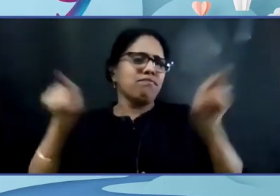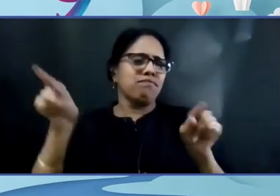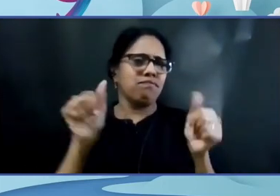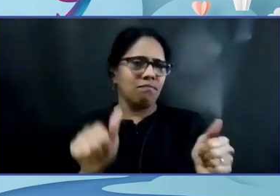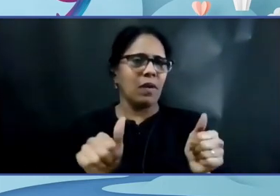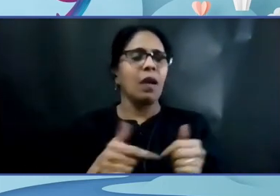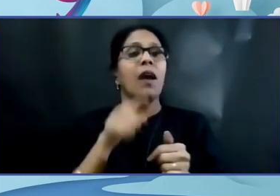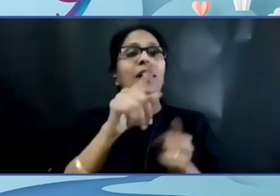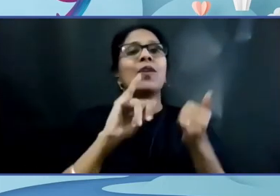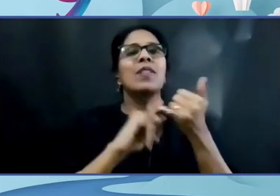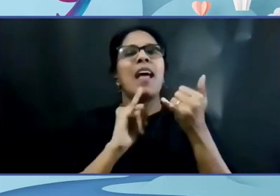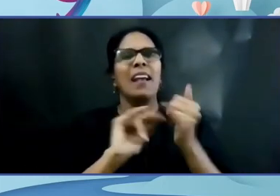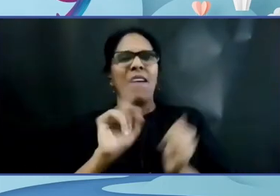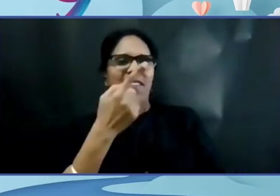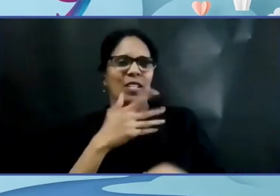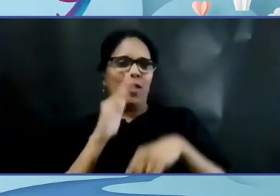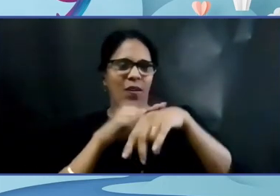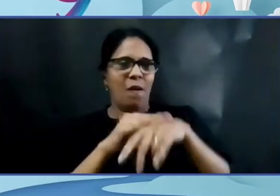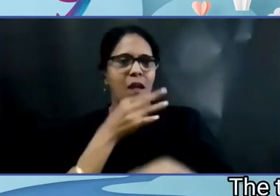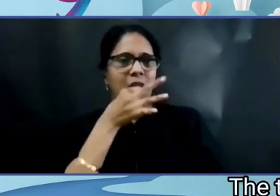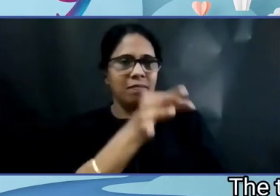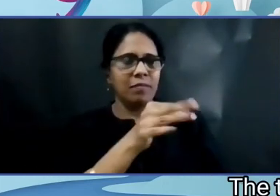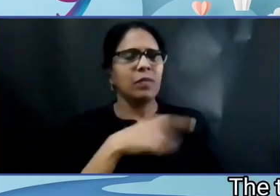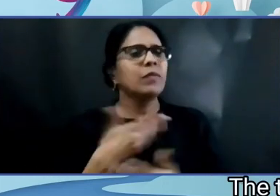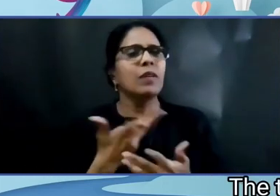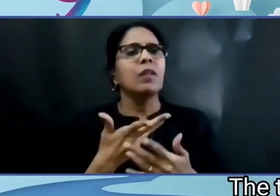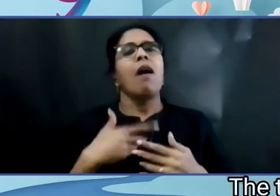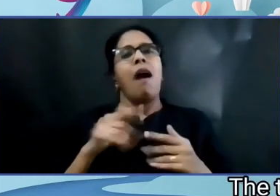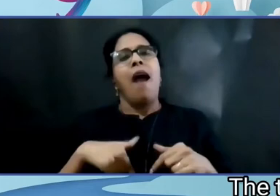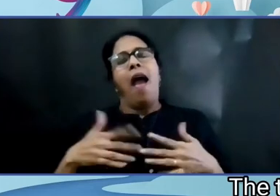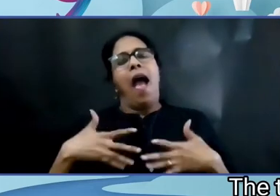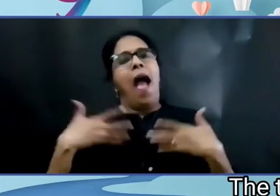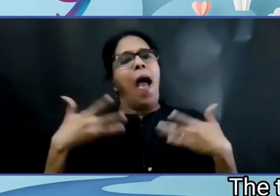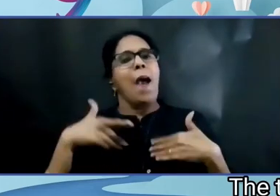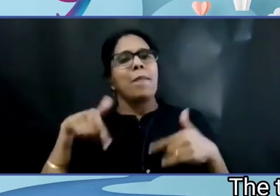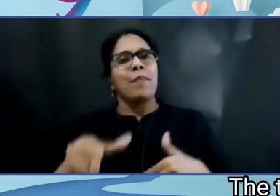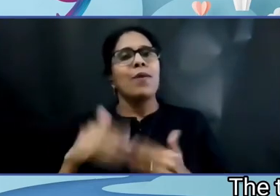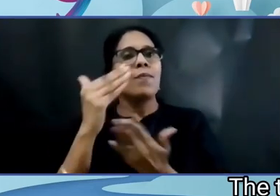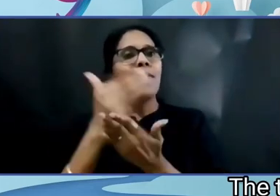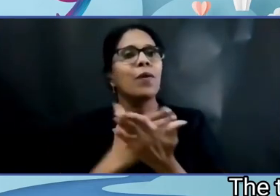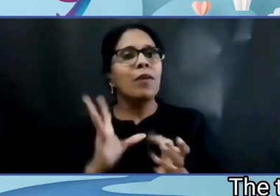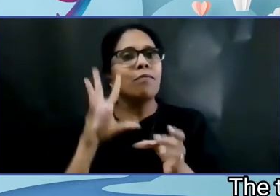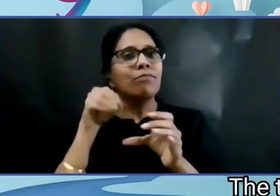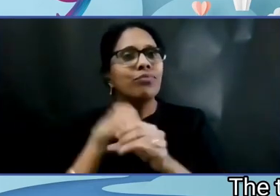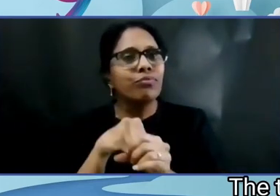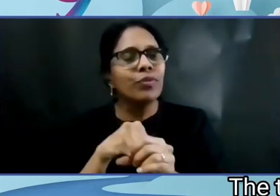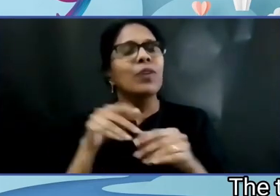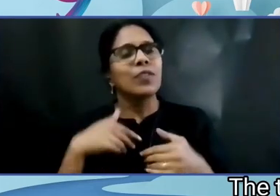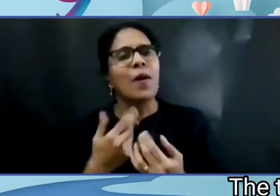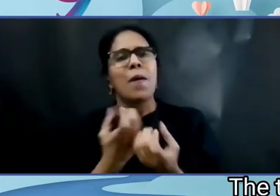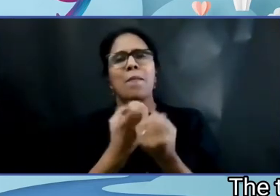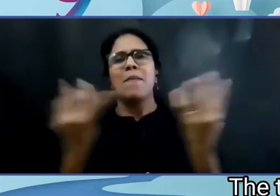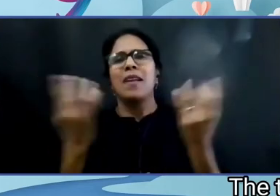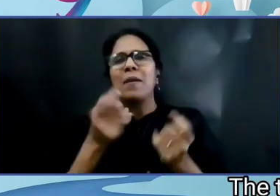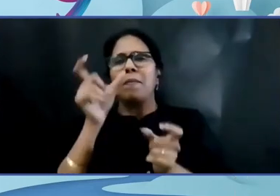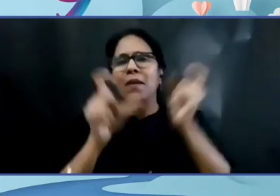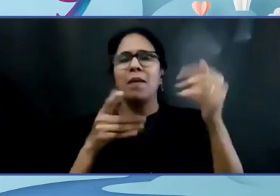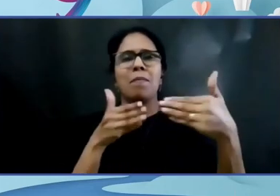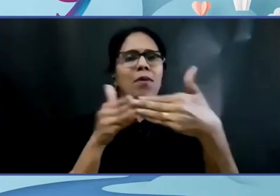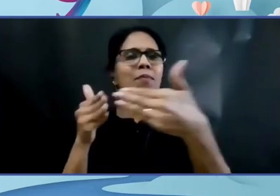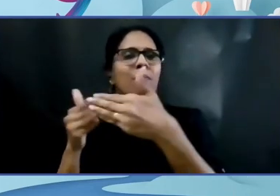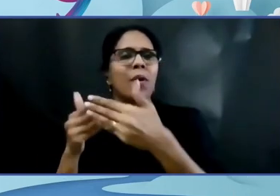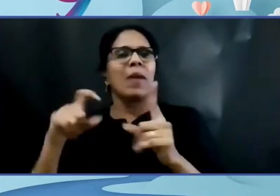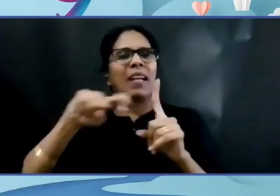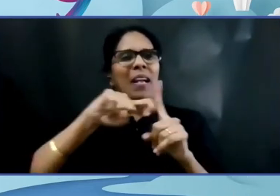Well, I'm really glad to be part of this event. The thing I liked the most was that I got to meet so many new people like Karuna,